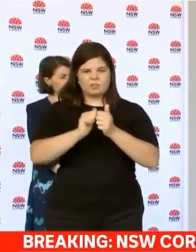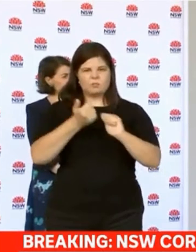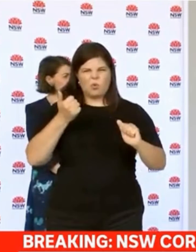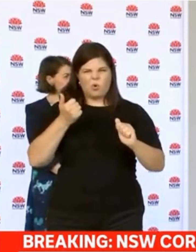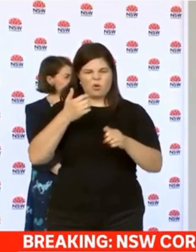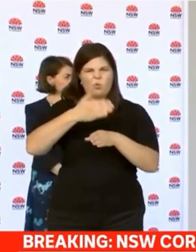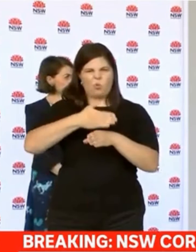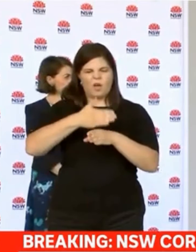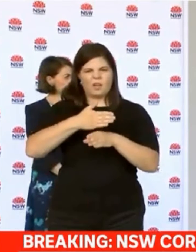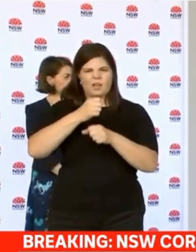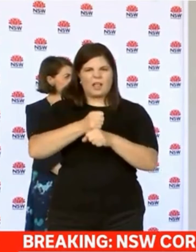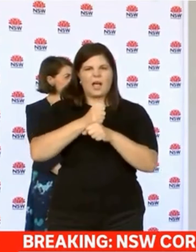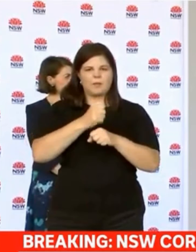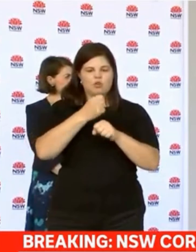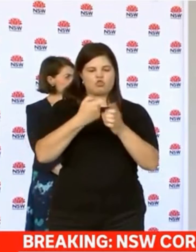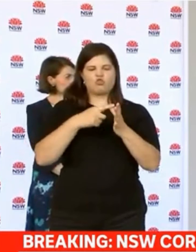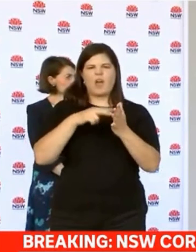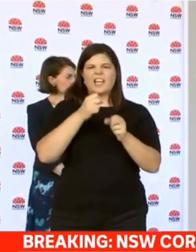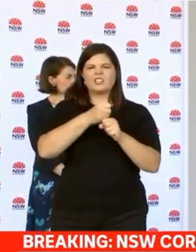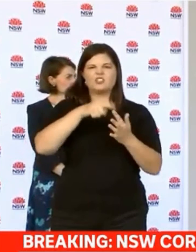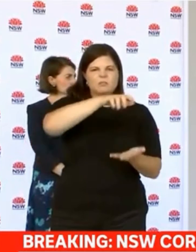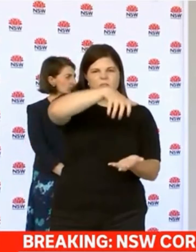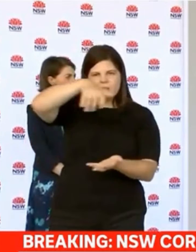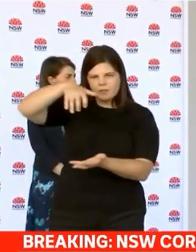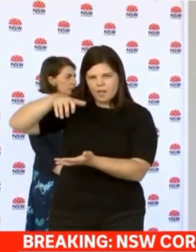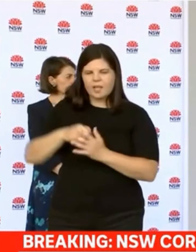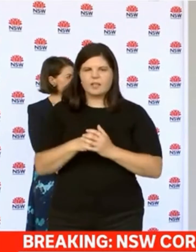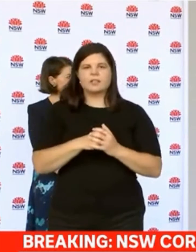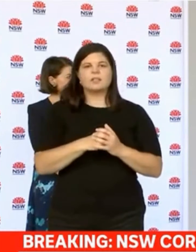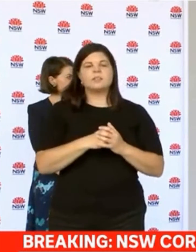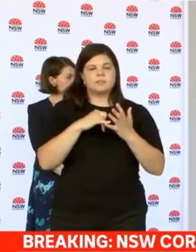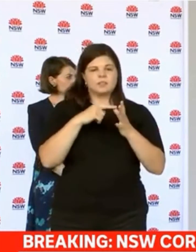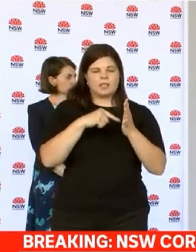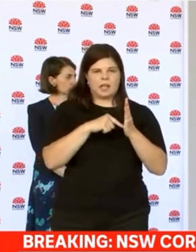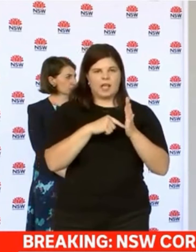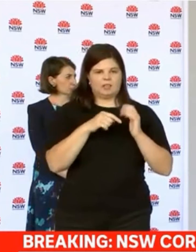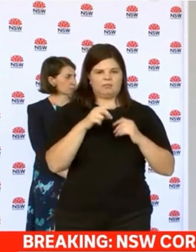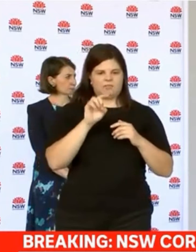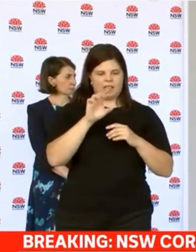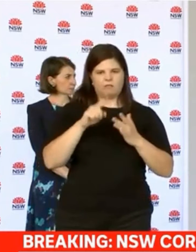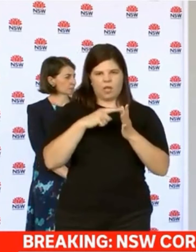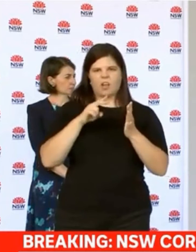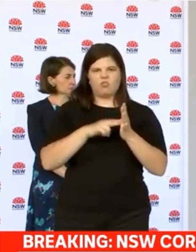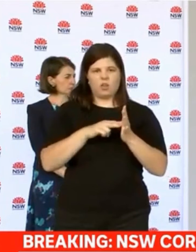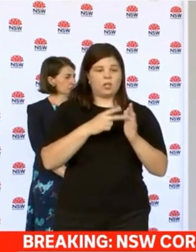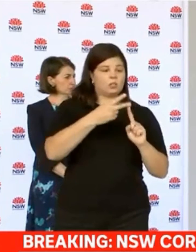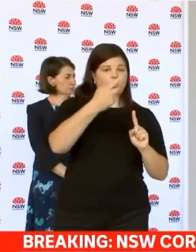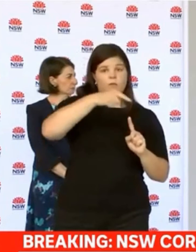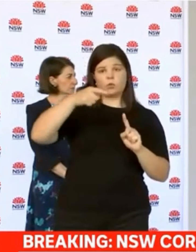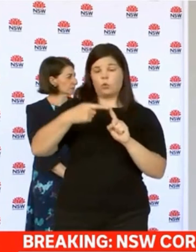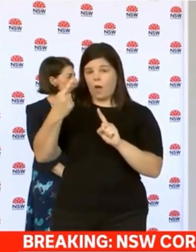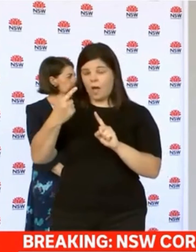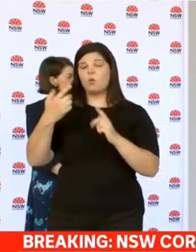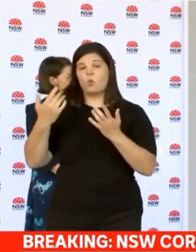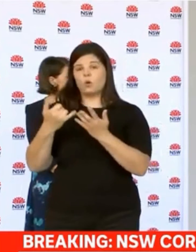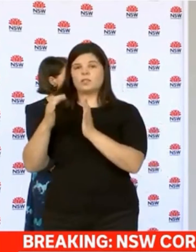and that was from Sunday the 10th of January between 12pm and 1.16pm and for more than an